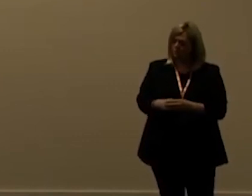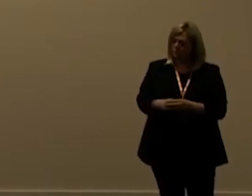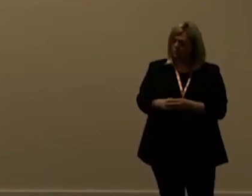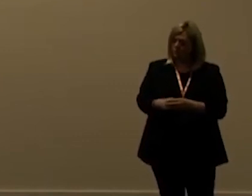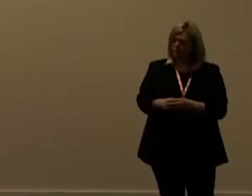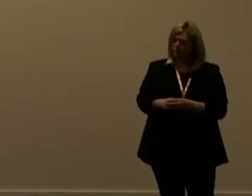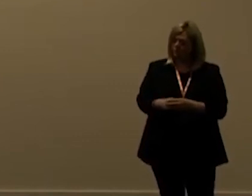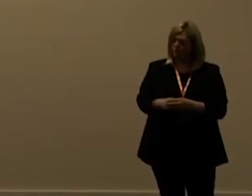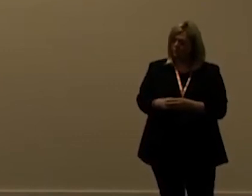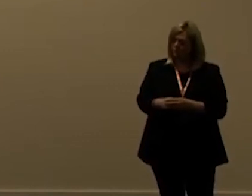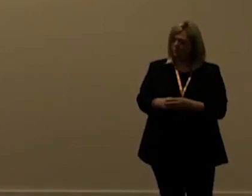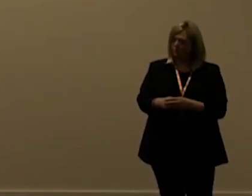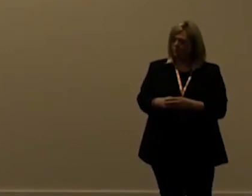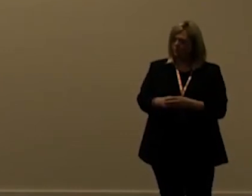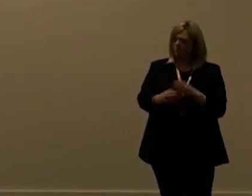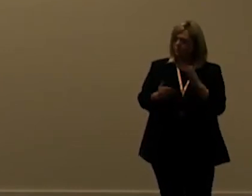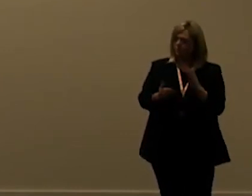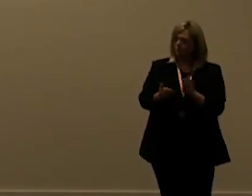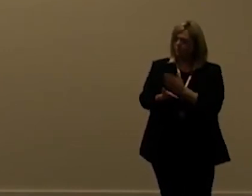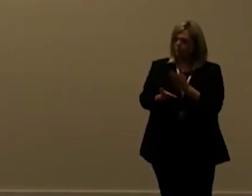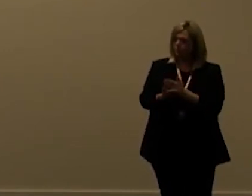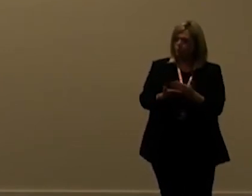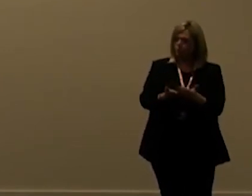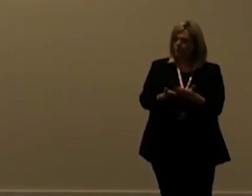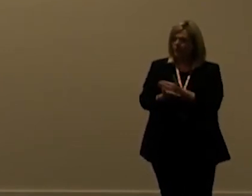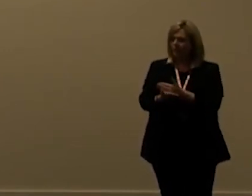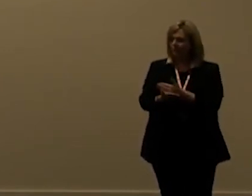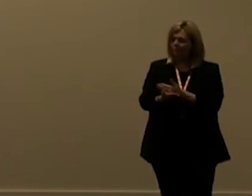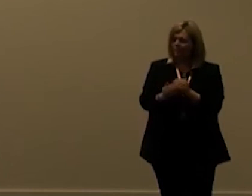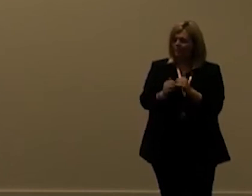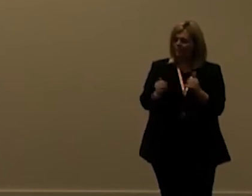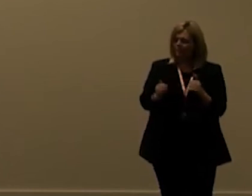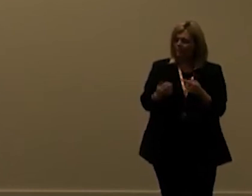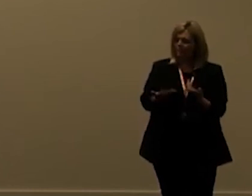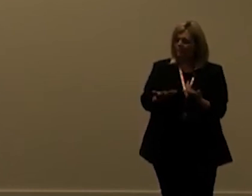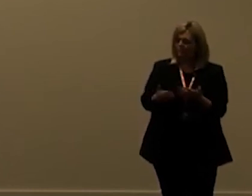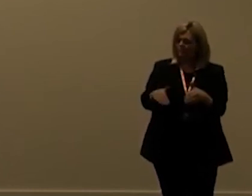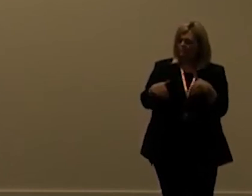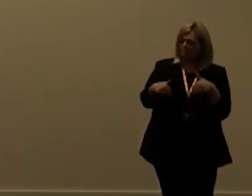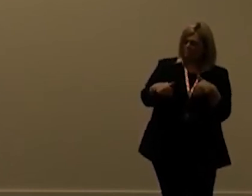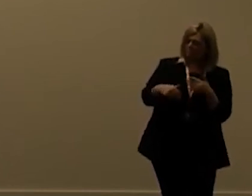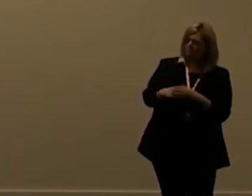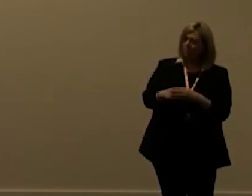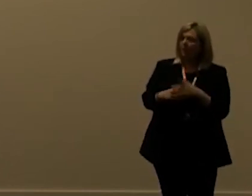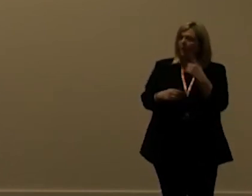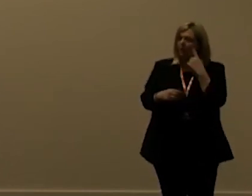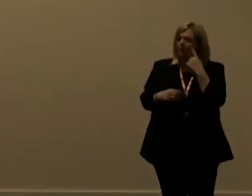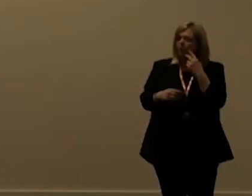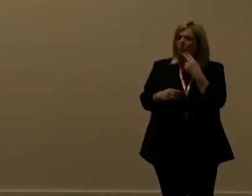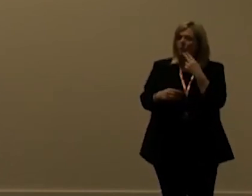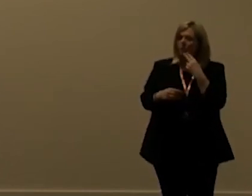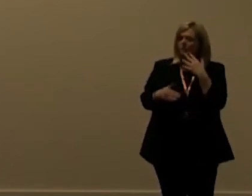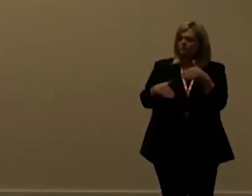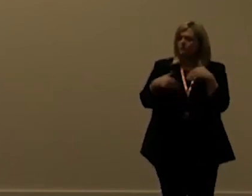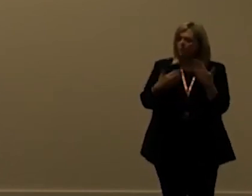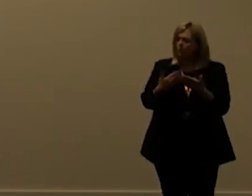front so first of all make sure that you catch the exception and then back off according to what it says i typically think that you need to back off a